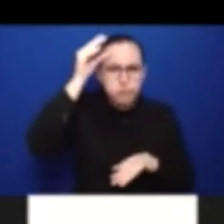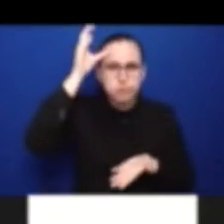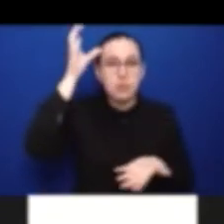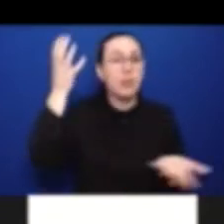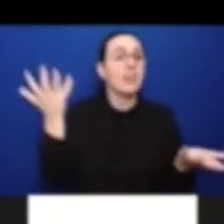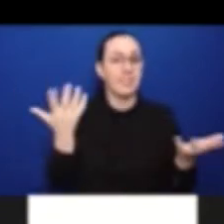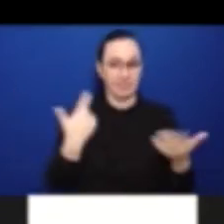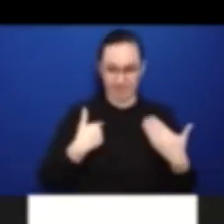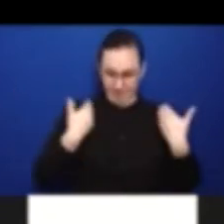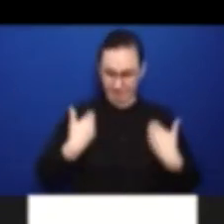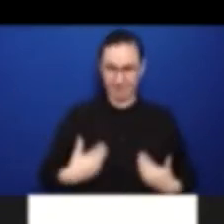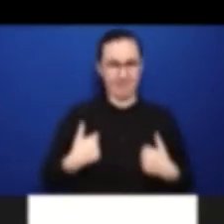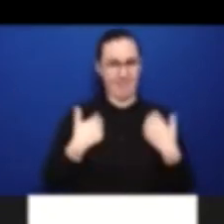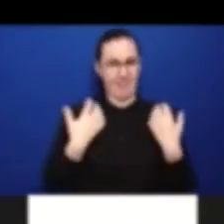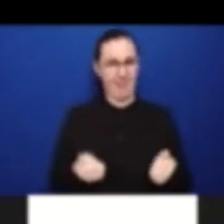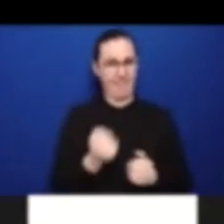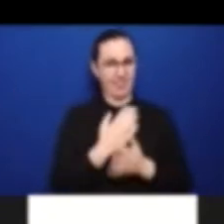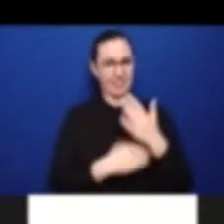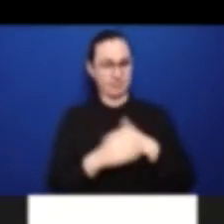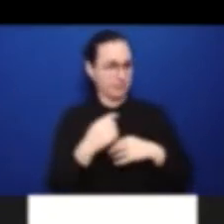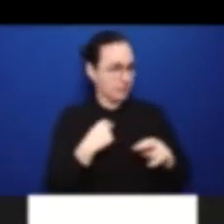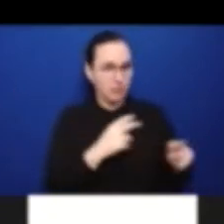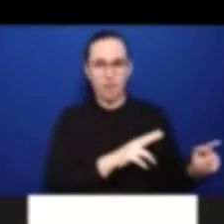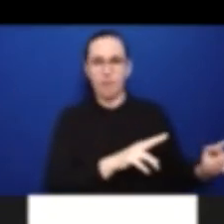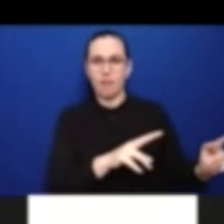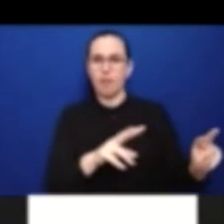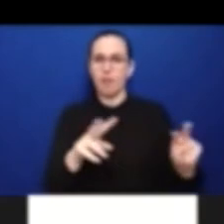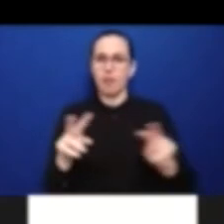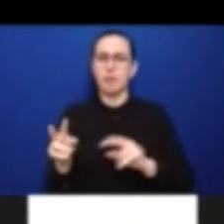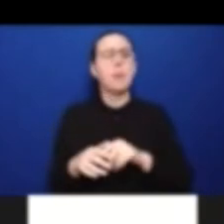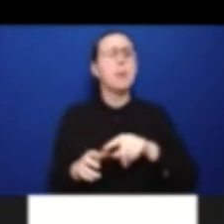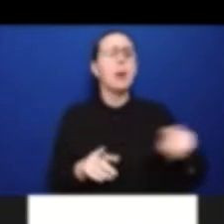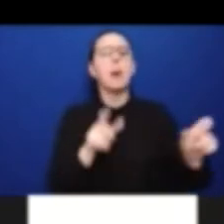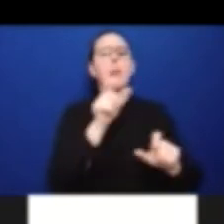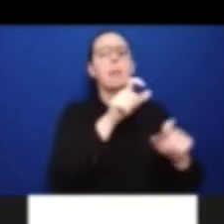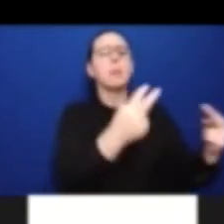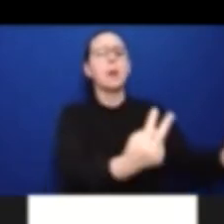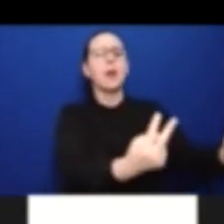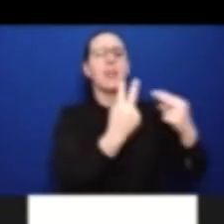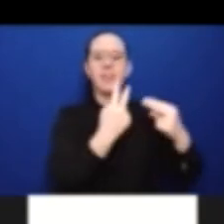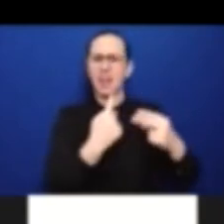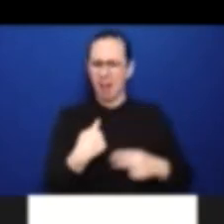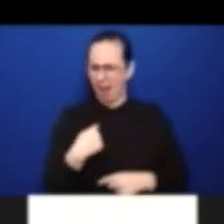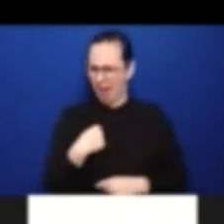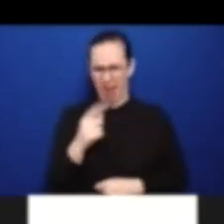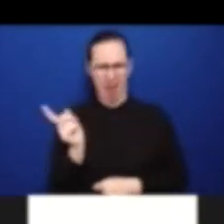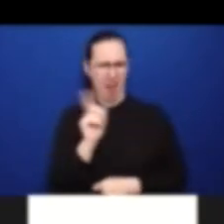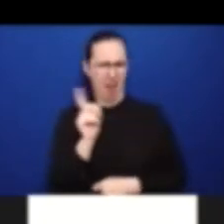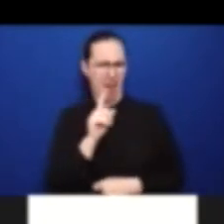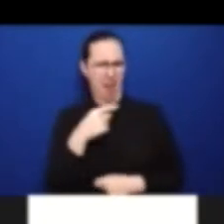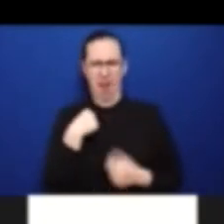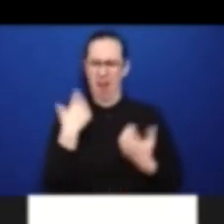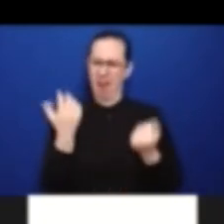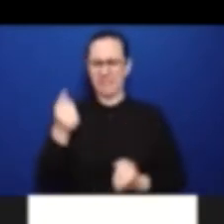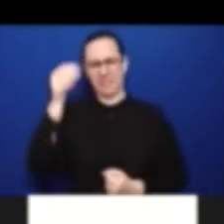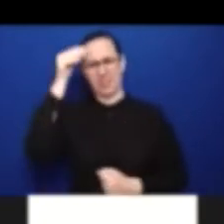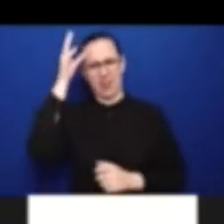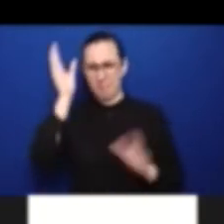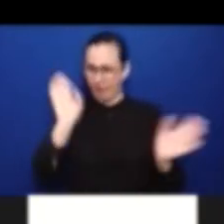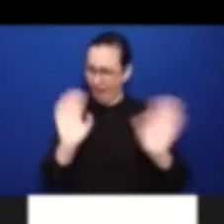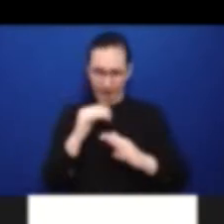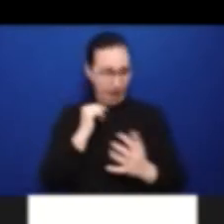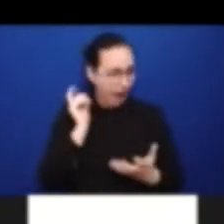have needed it. But the reality was that I came from the Paralympic world and I was entering a new